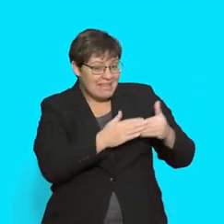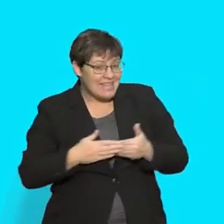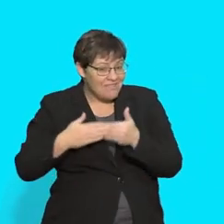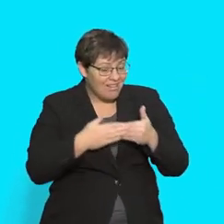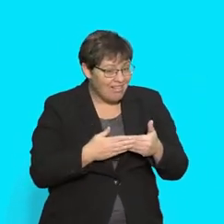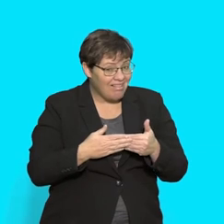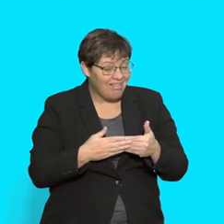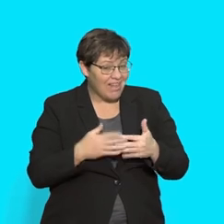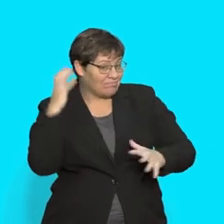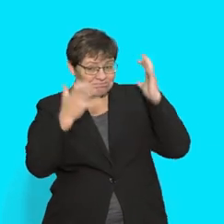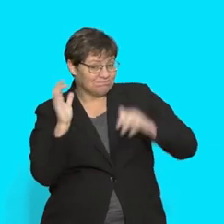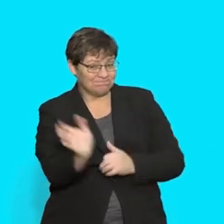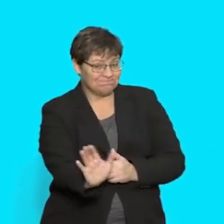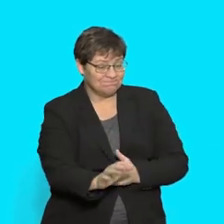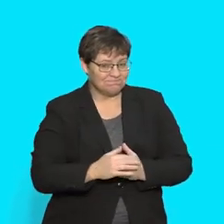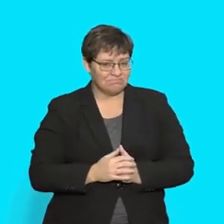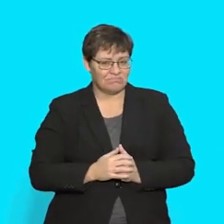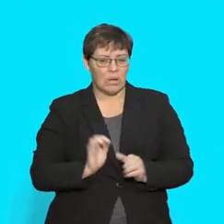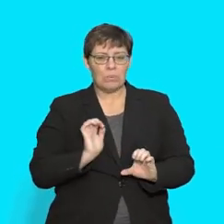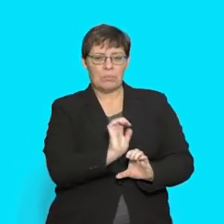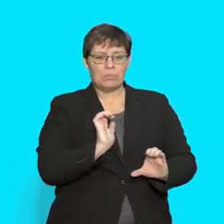Don't I'm whistle culpa